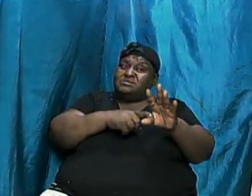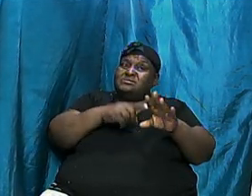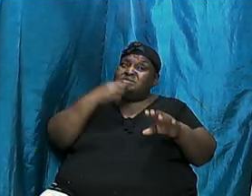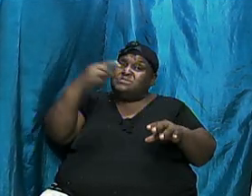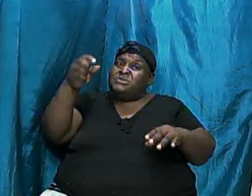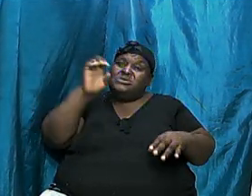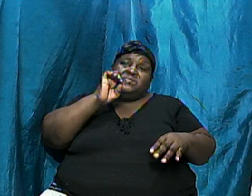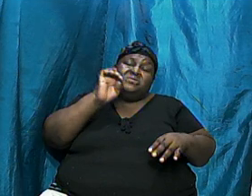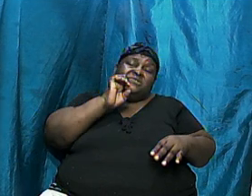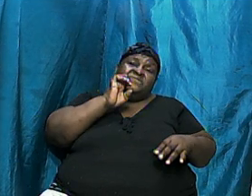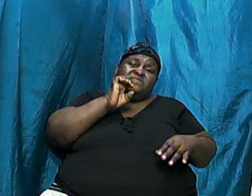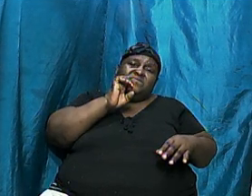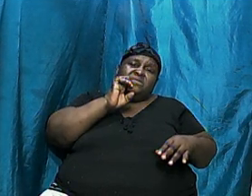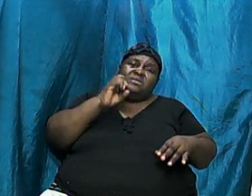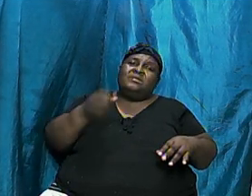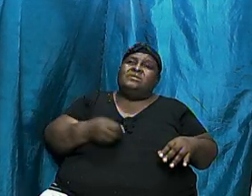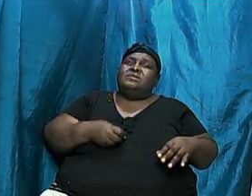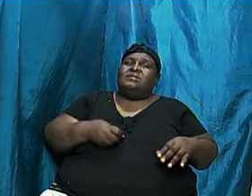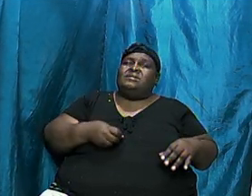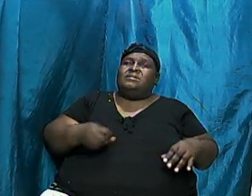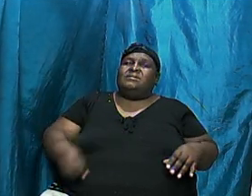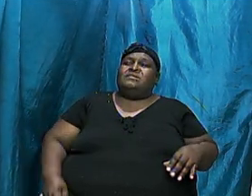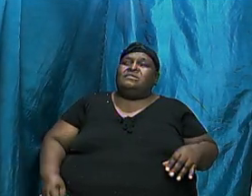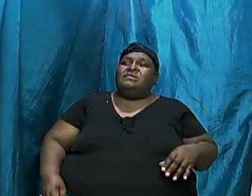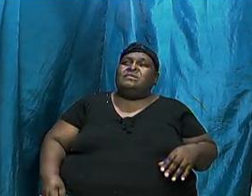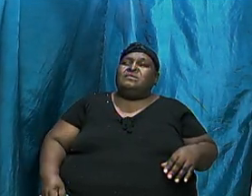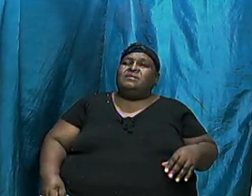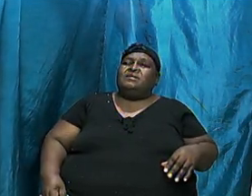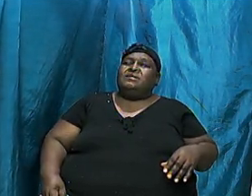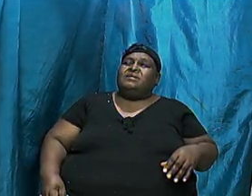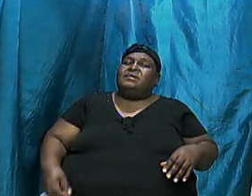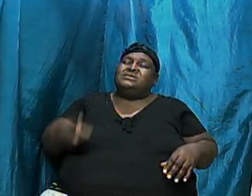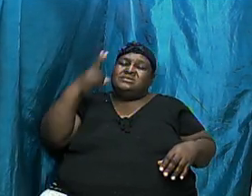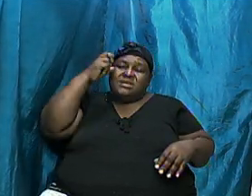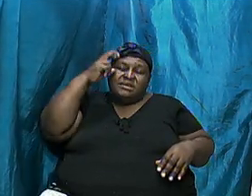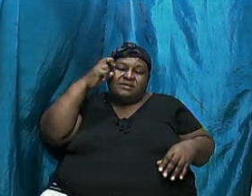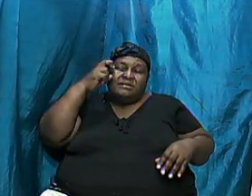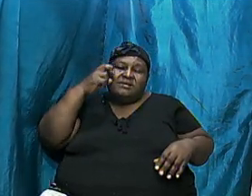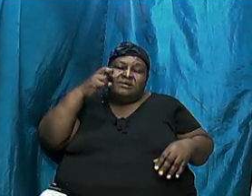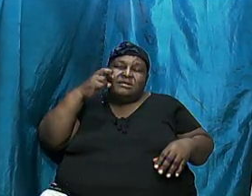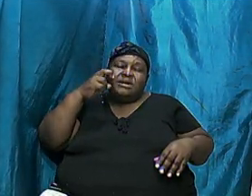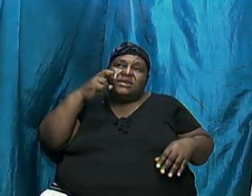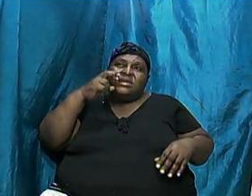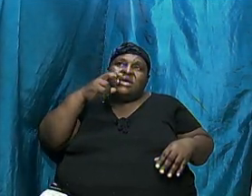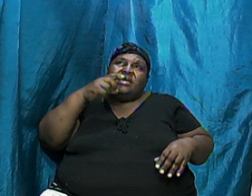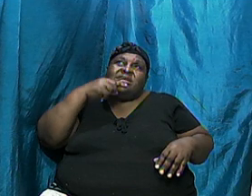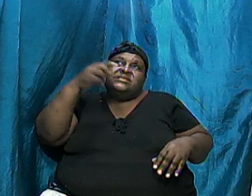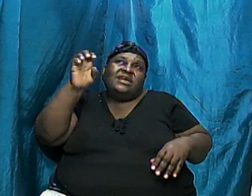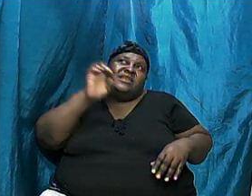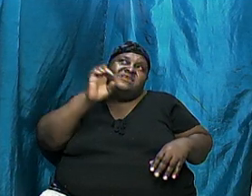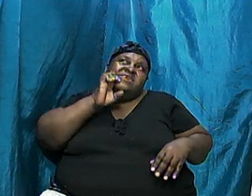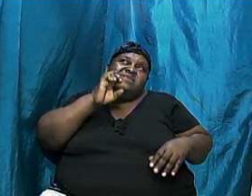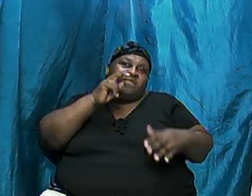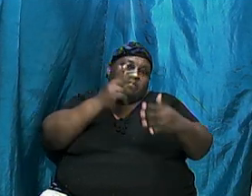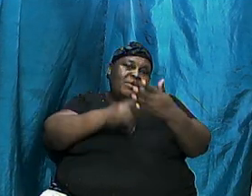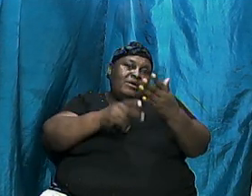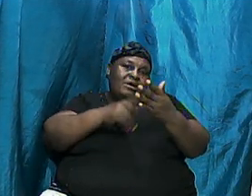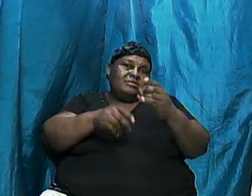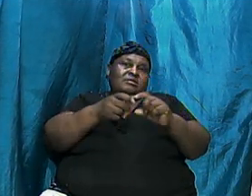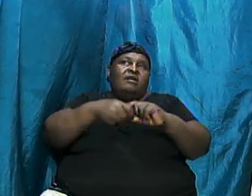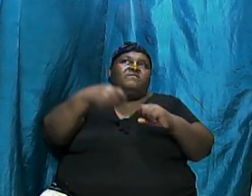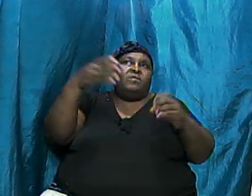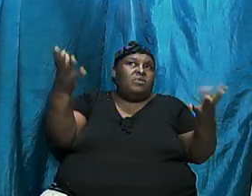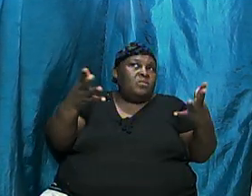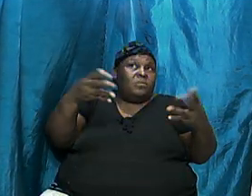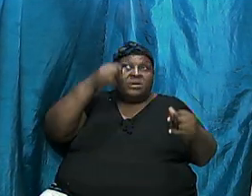he gave her a part of what God said. He gave her a part of what